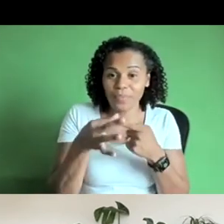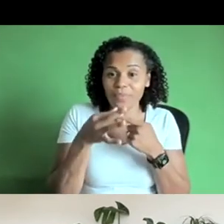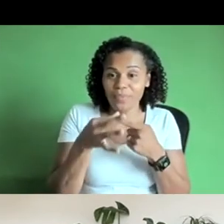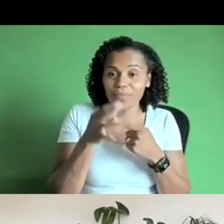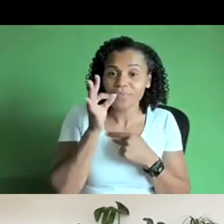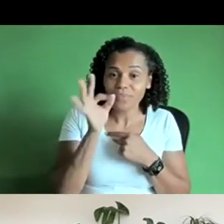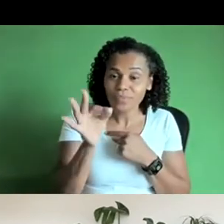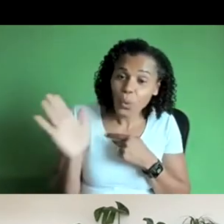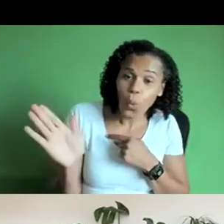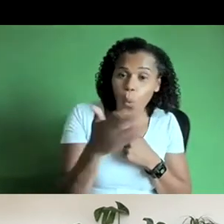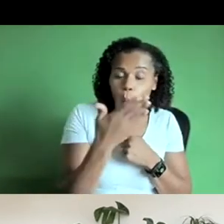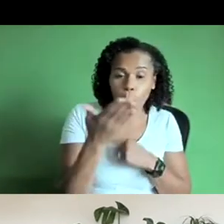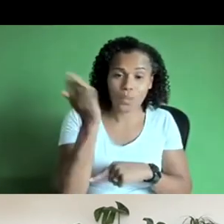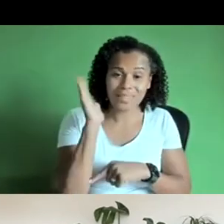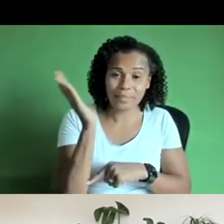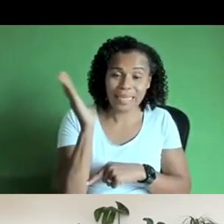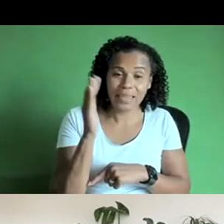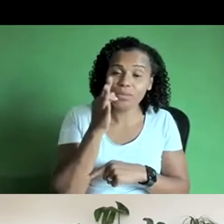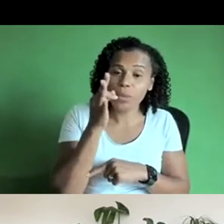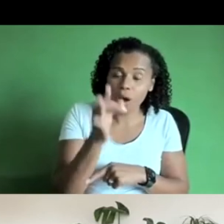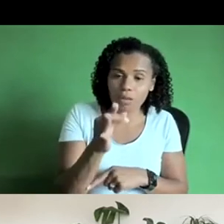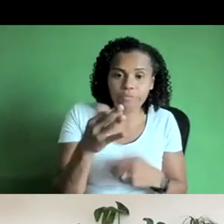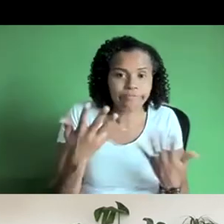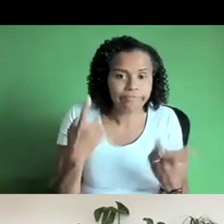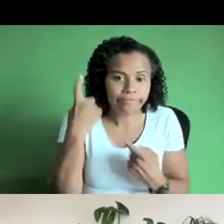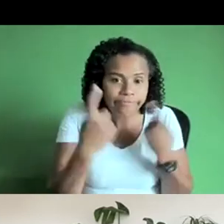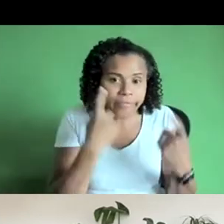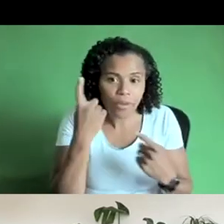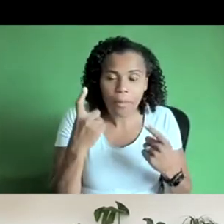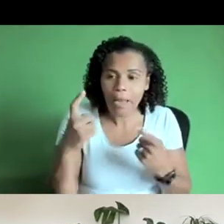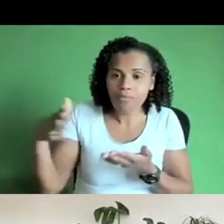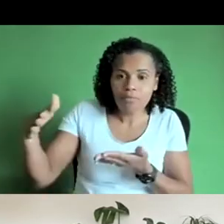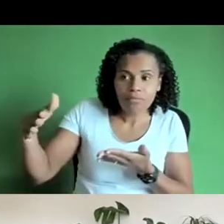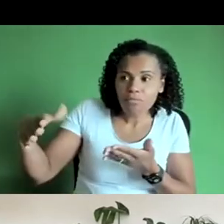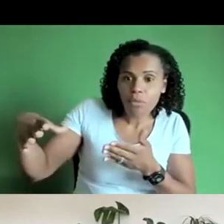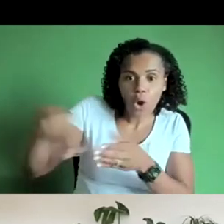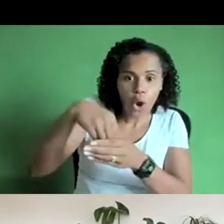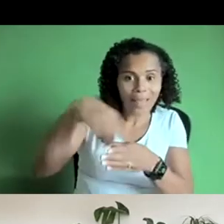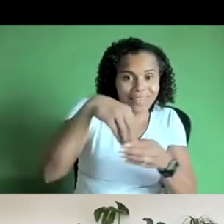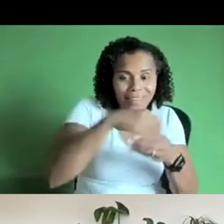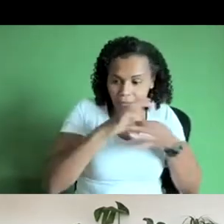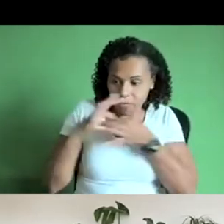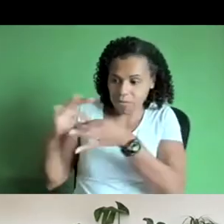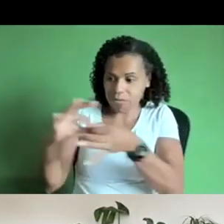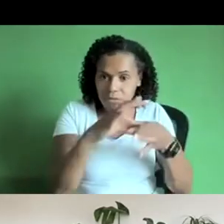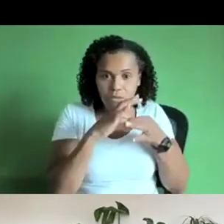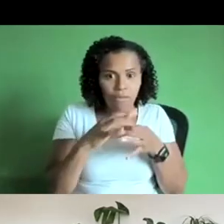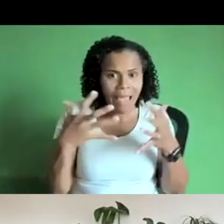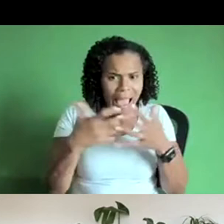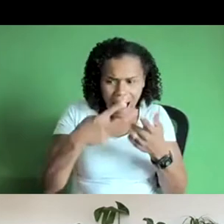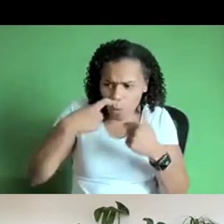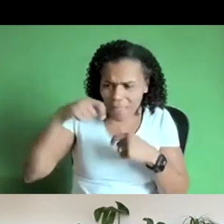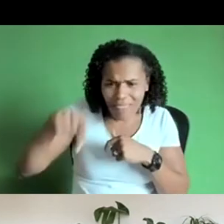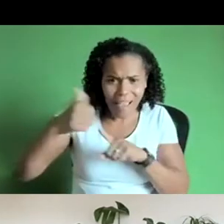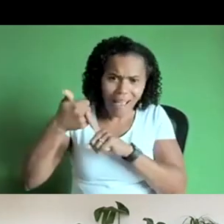um is how can collective approaches support the artistic practices of neurodiverse people um and the